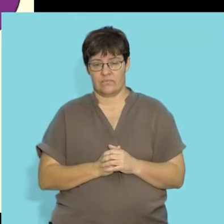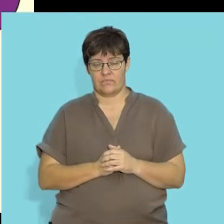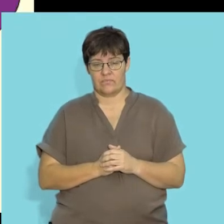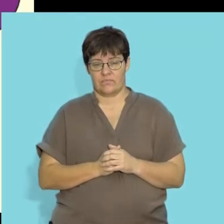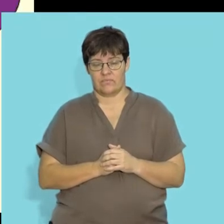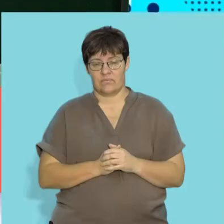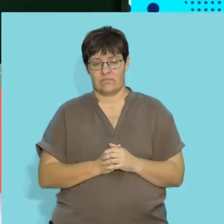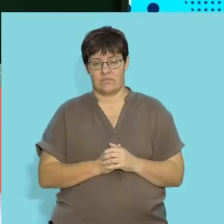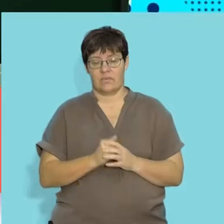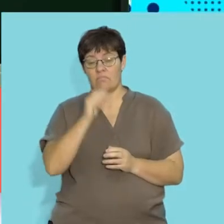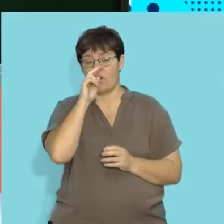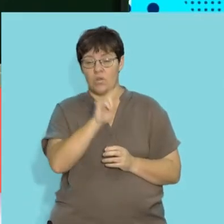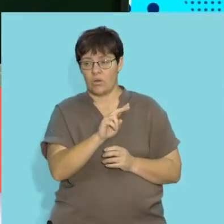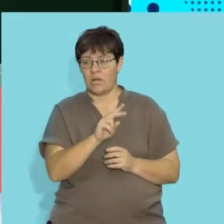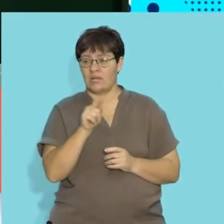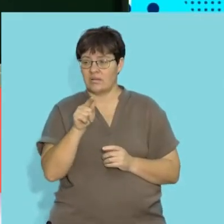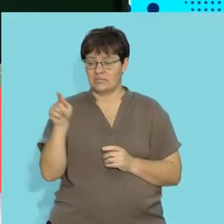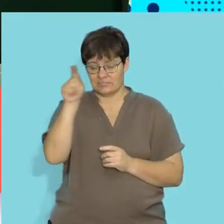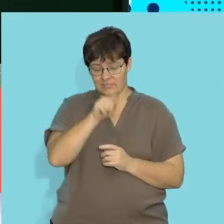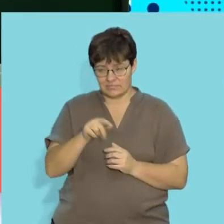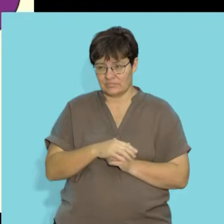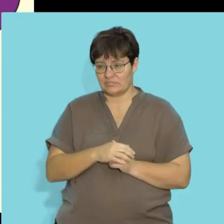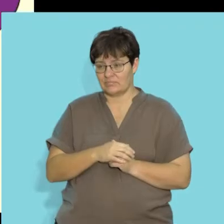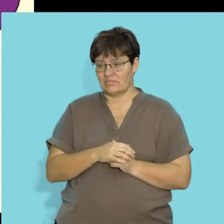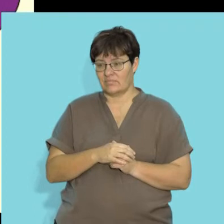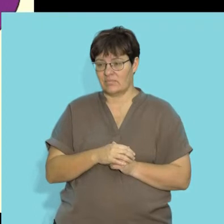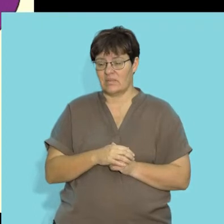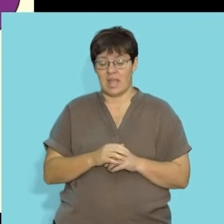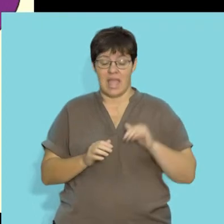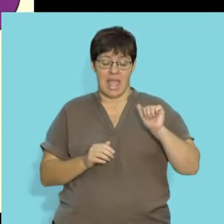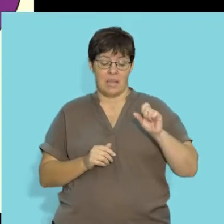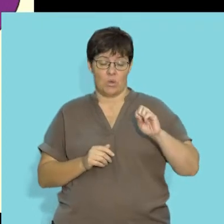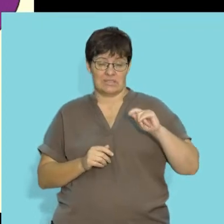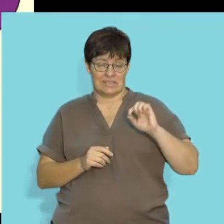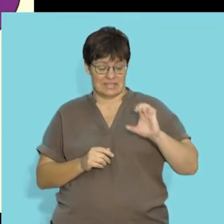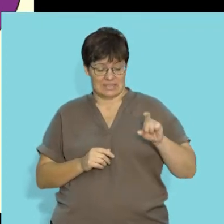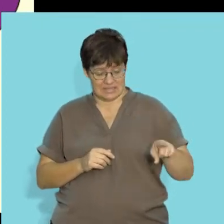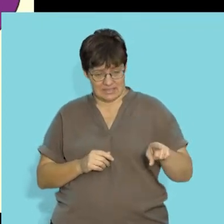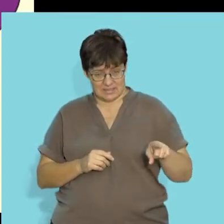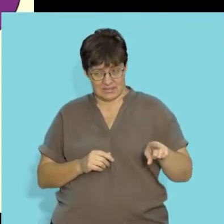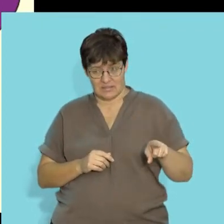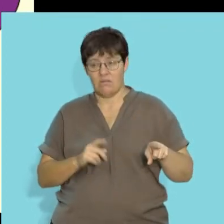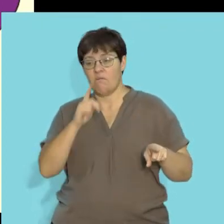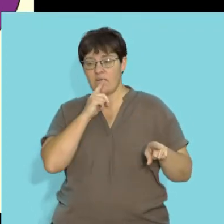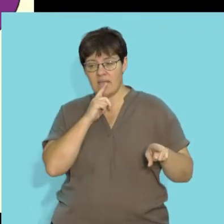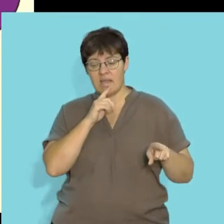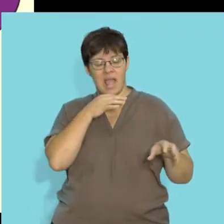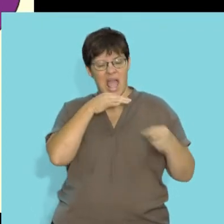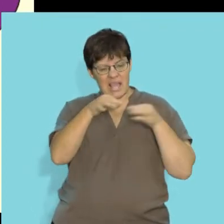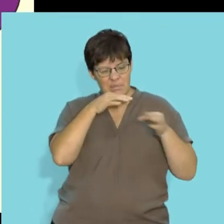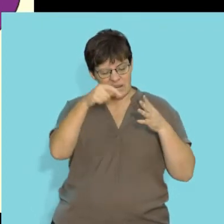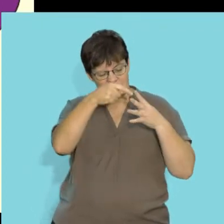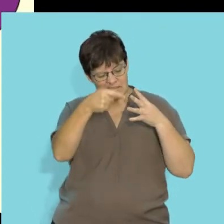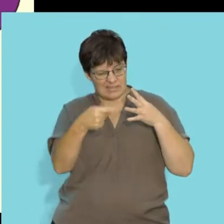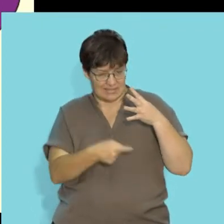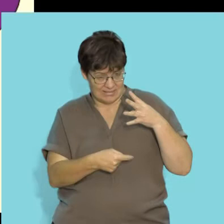So guys, as we looked at this component, we've looked at the abiotic factors in that we've unpacked